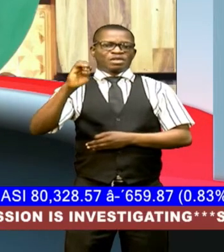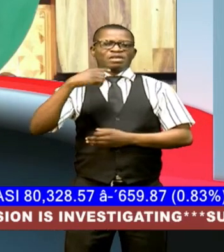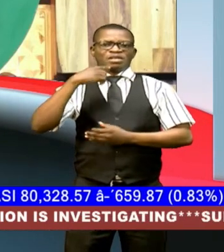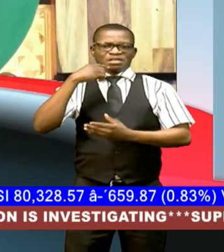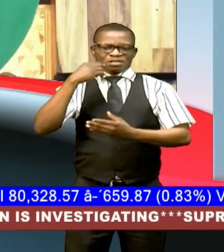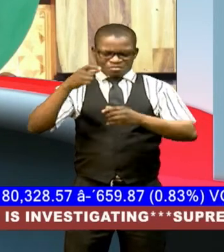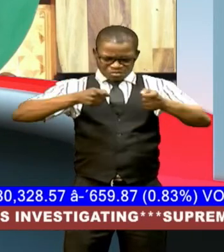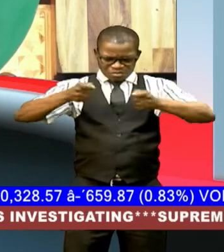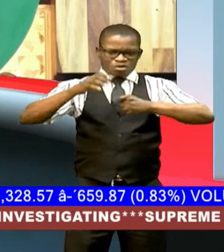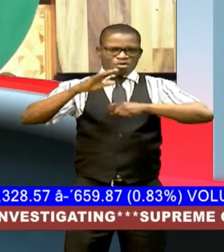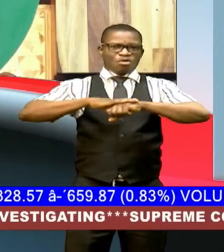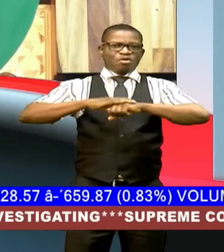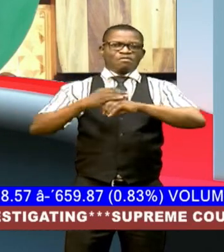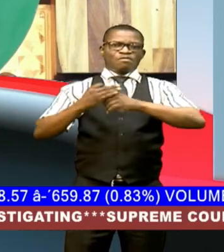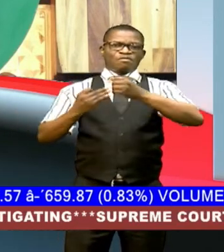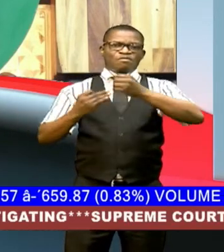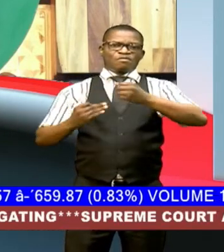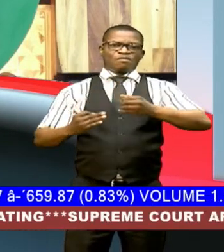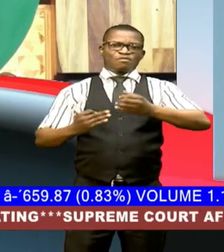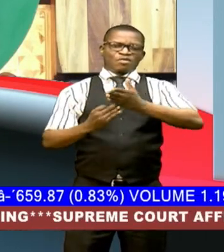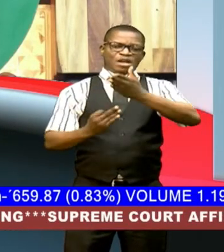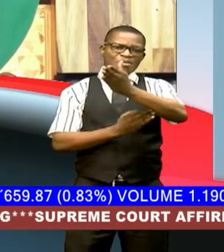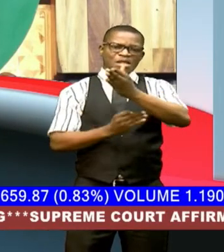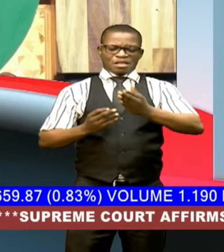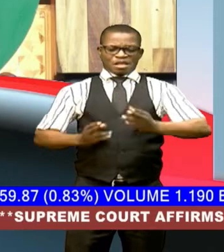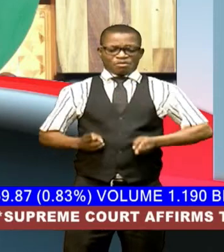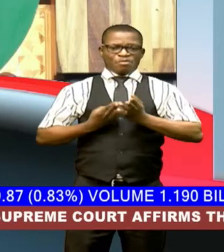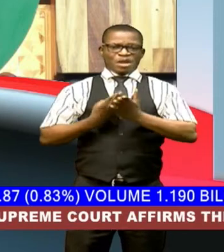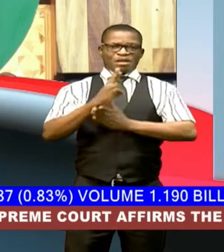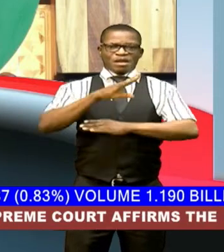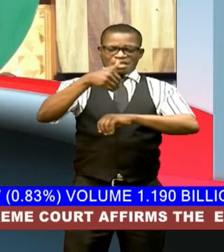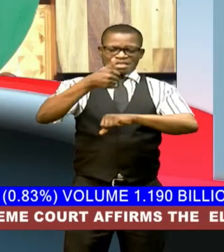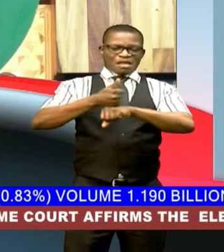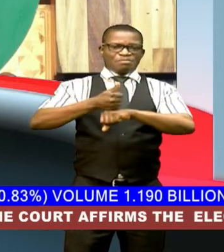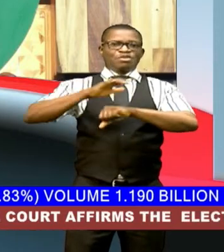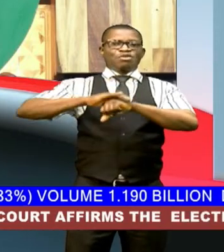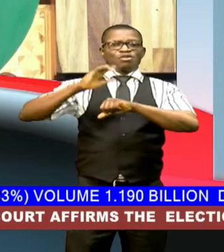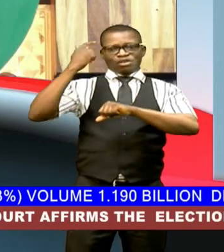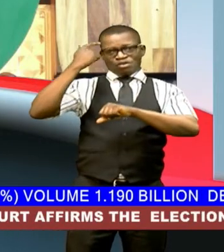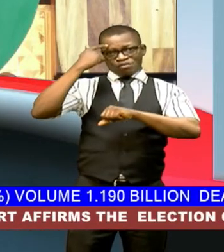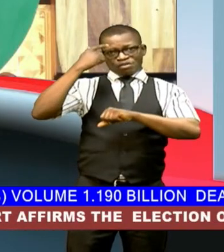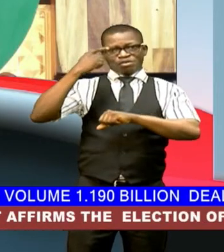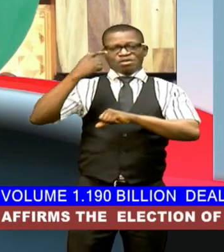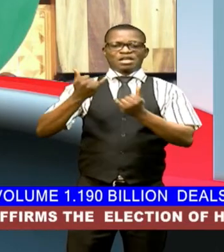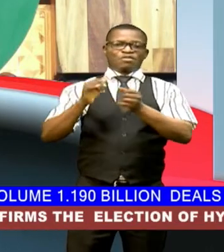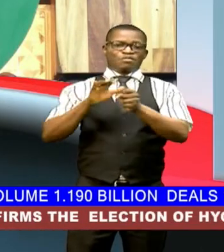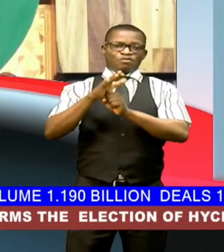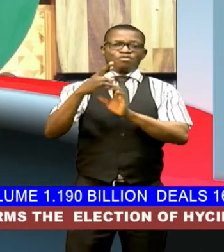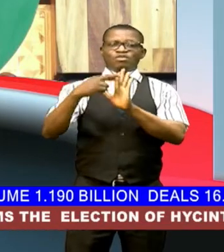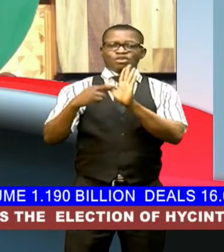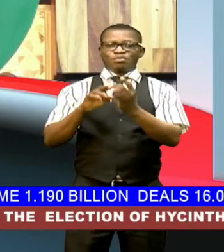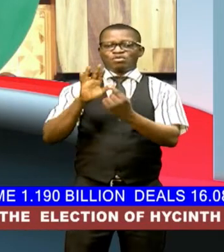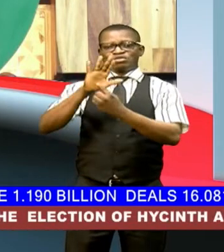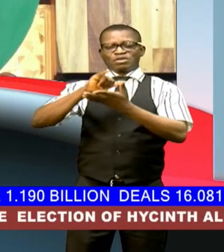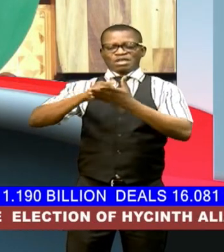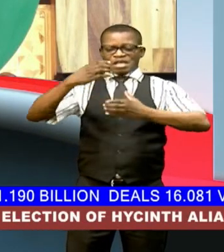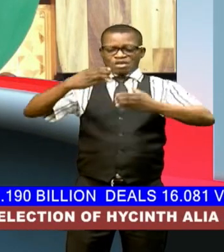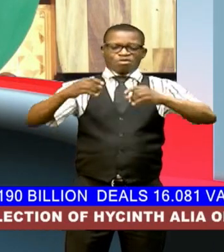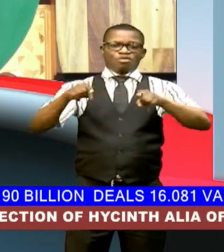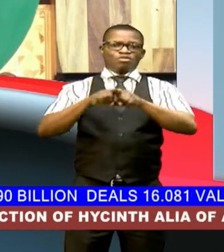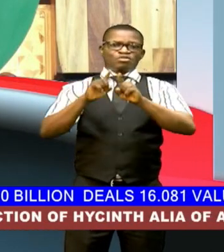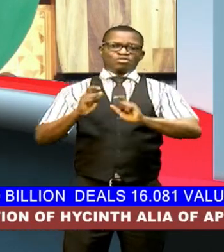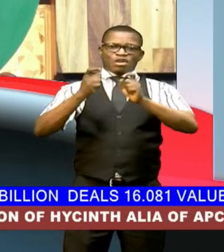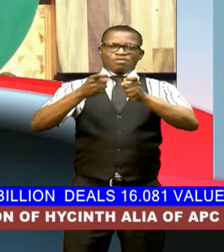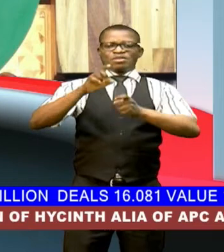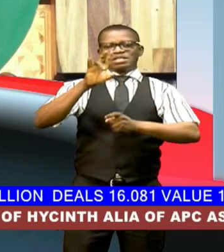rights matter instituted at the instance of godwin emifili chukunon sunwa buize reports that the court equally awarded